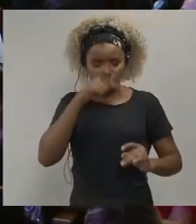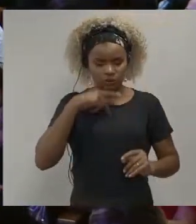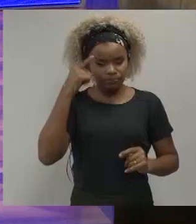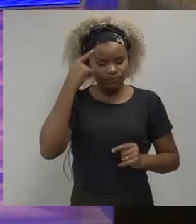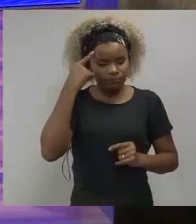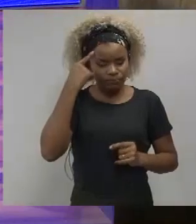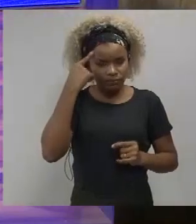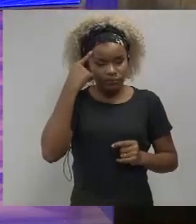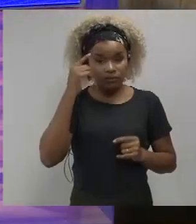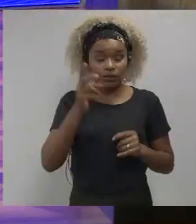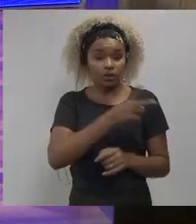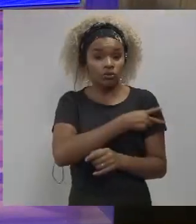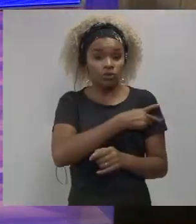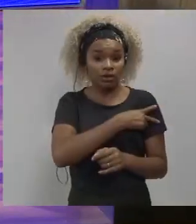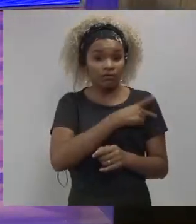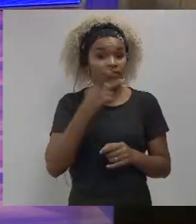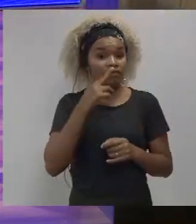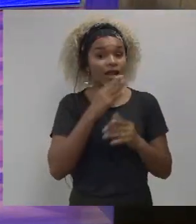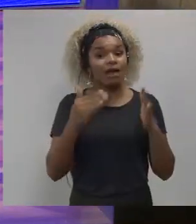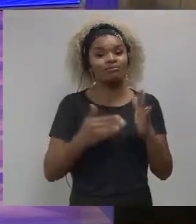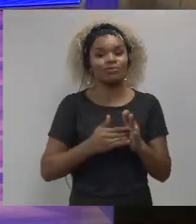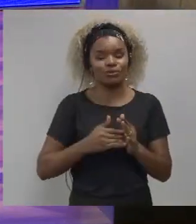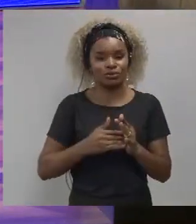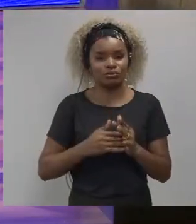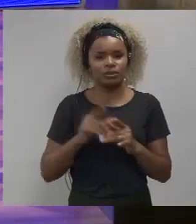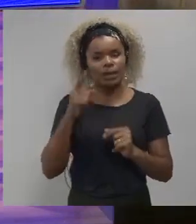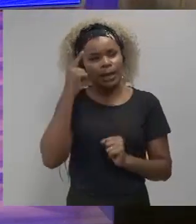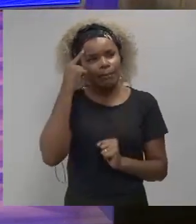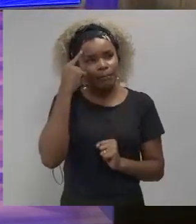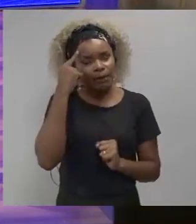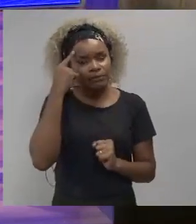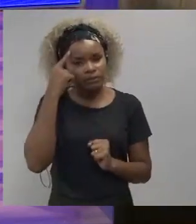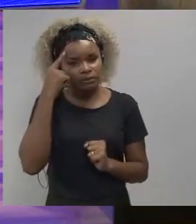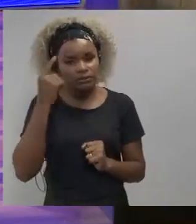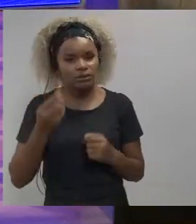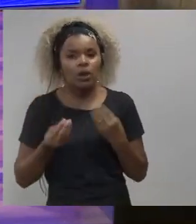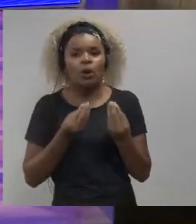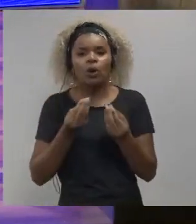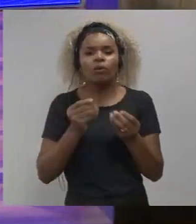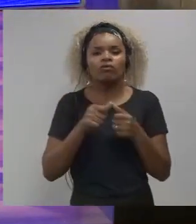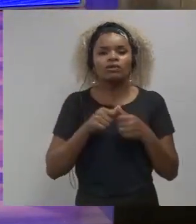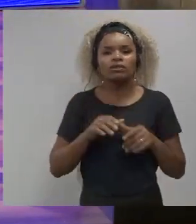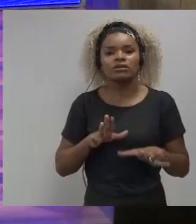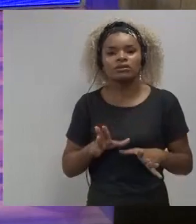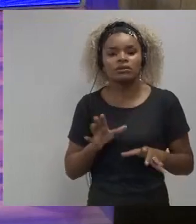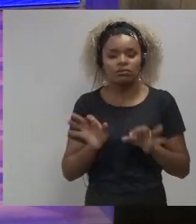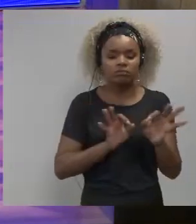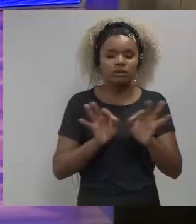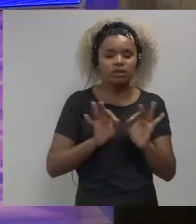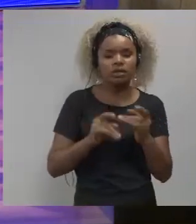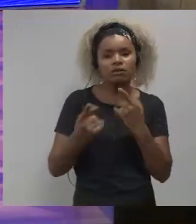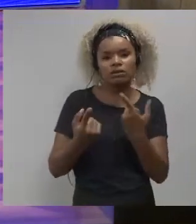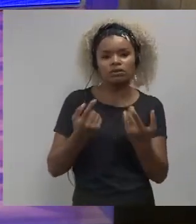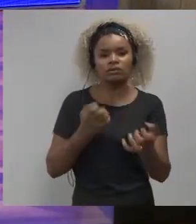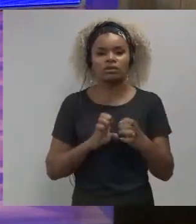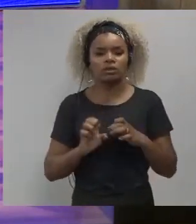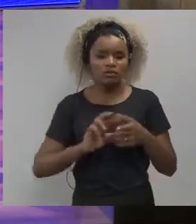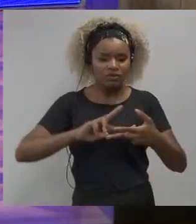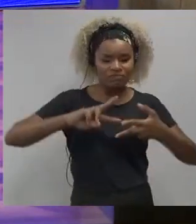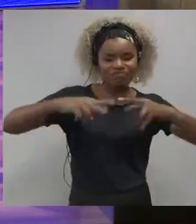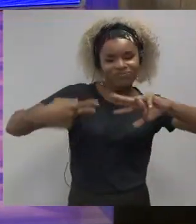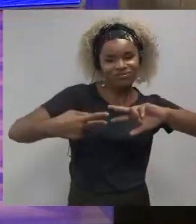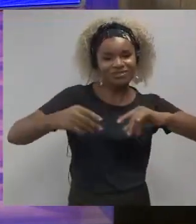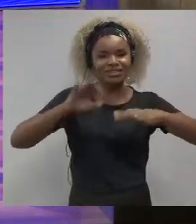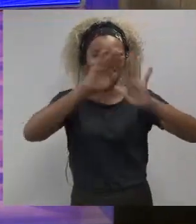so think to yourself how are you inversing hierarchy in your organizations to actually encourage people to